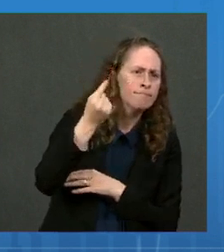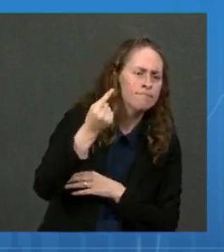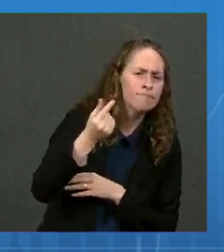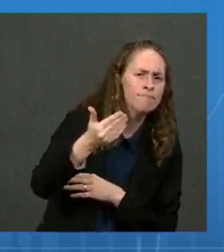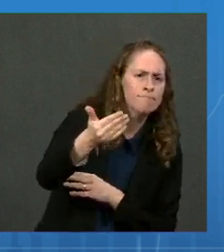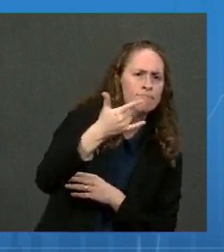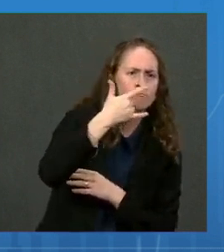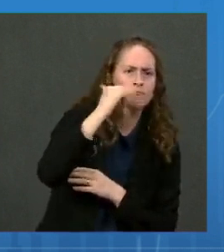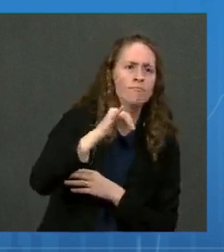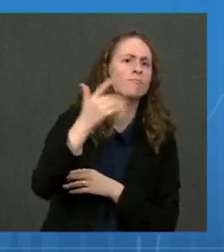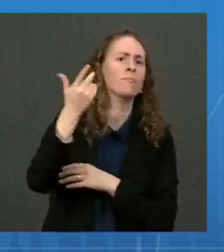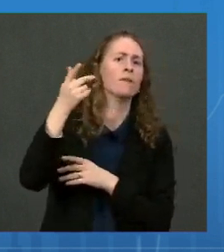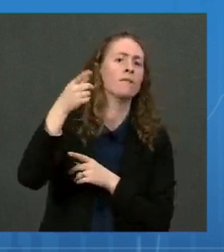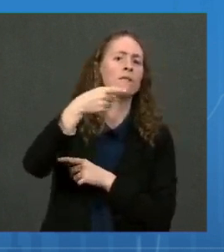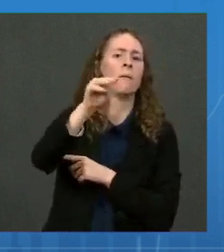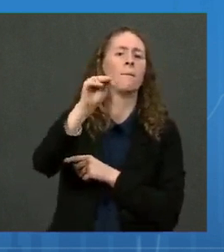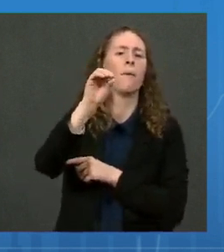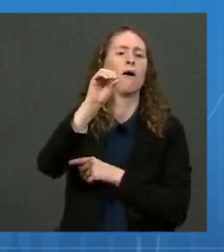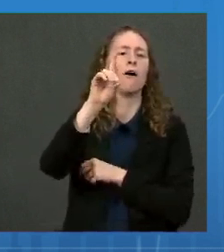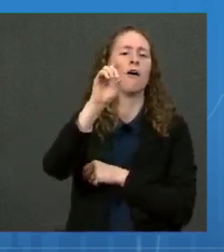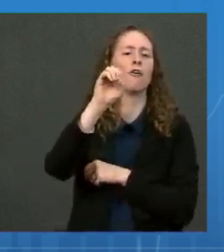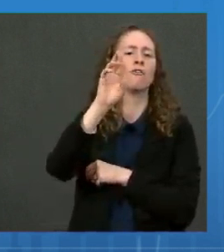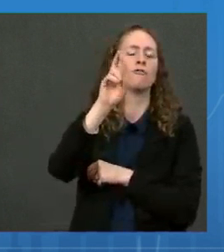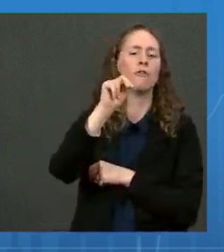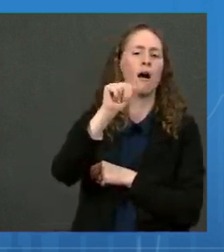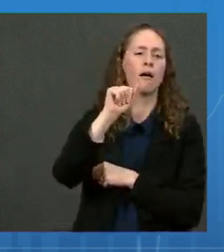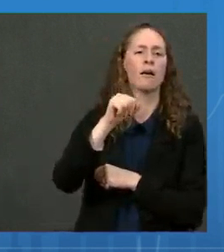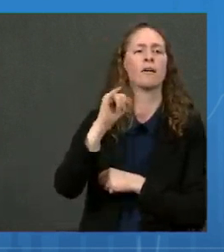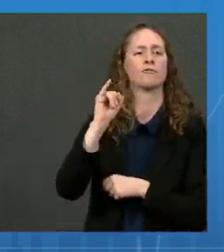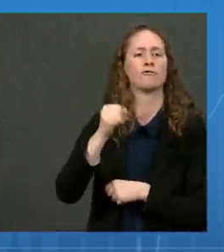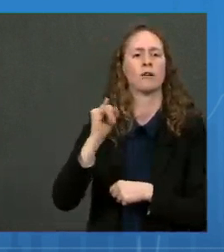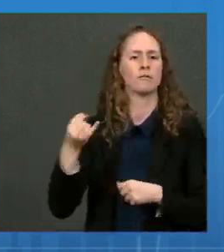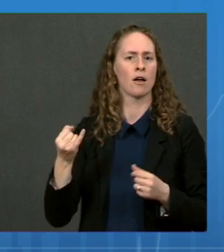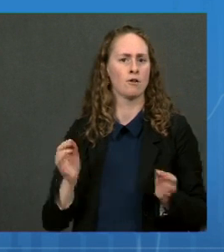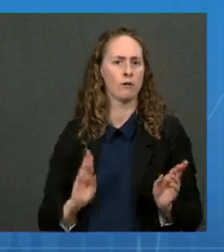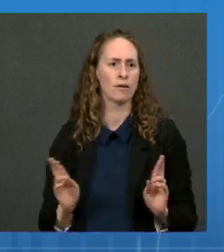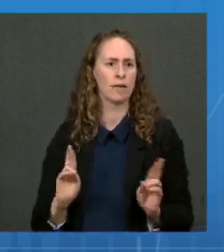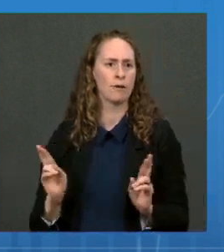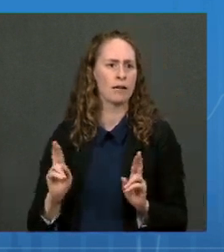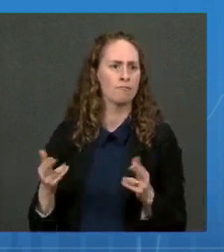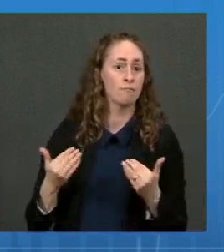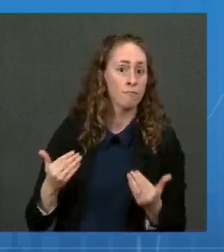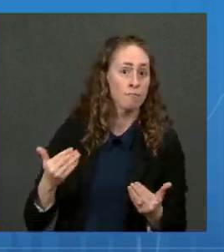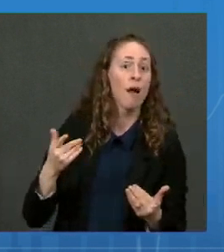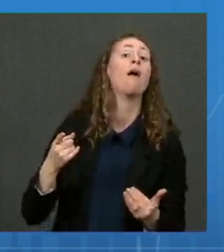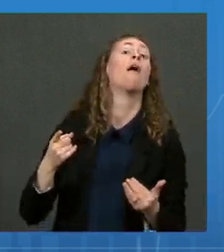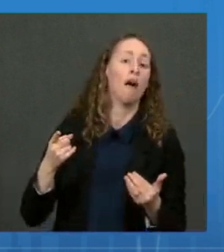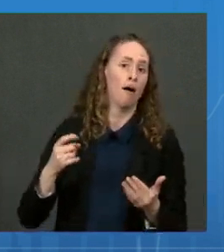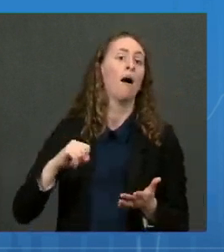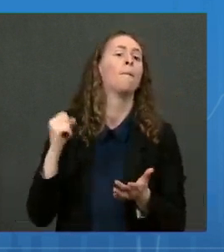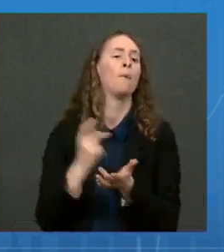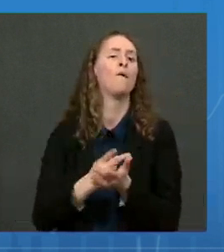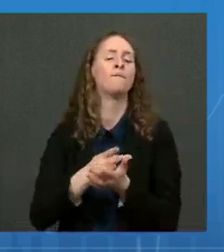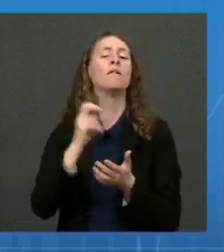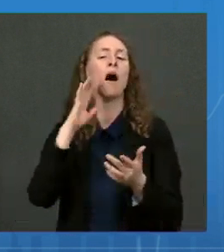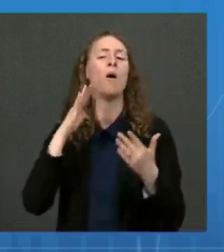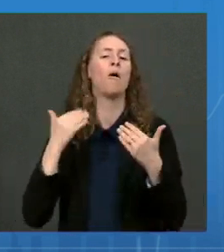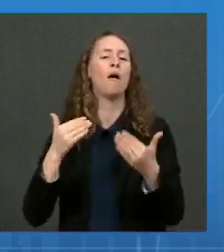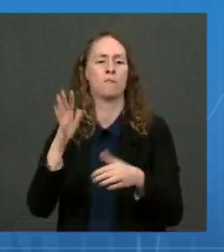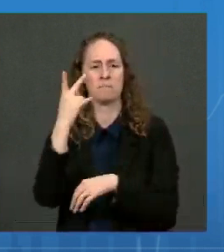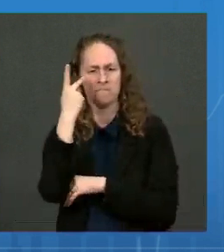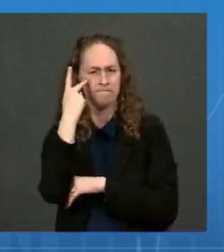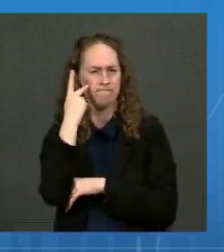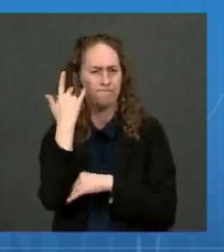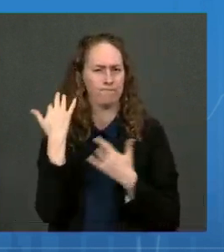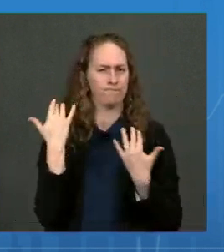and then the decision about whether to authorize vaccines for children under 12. Regarding boosters for Moderna and J&J recipients, VRBPAC